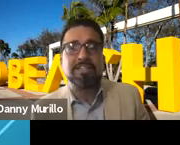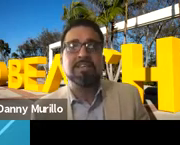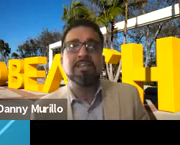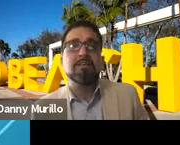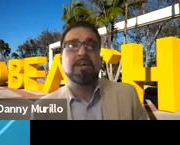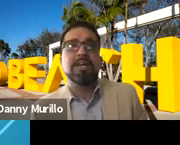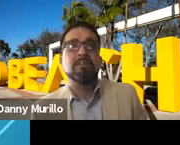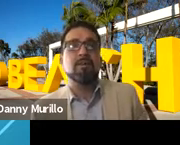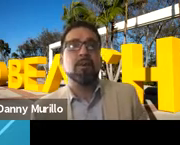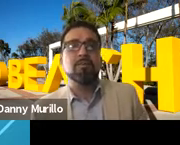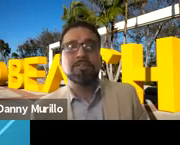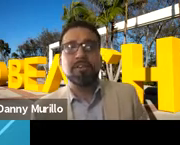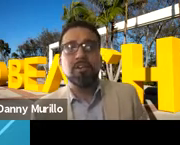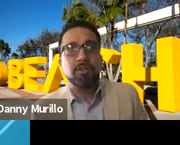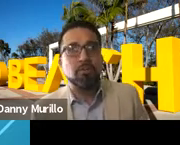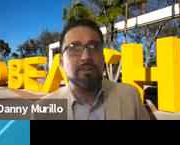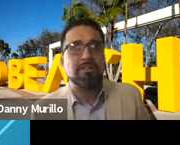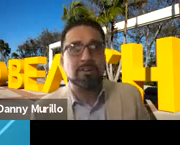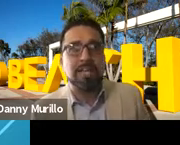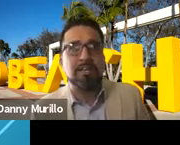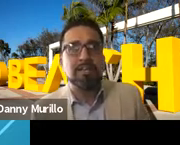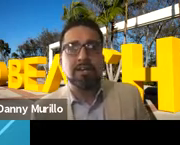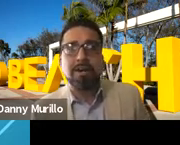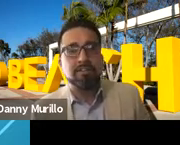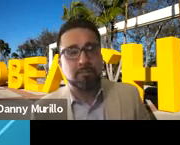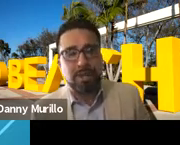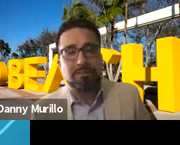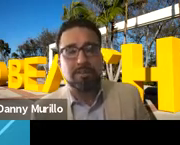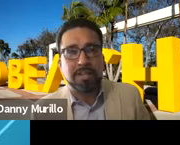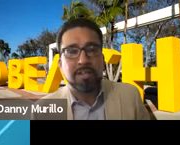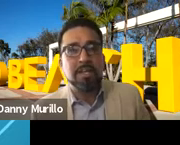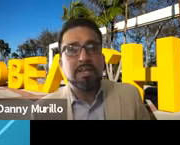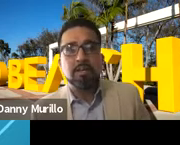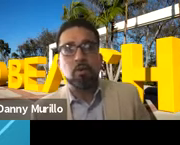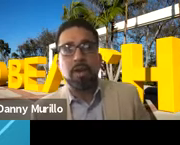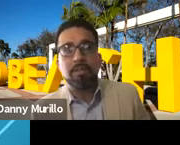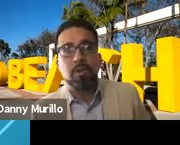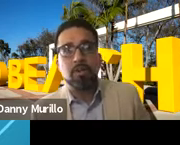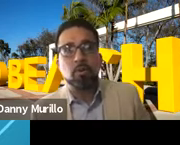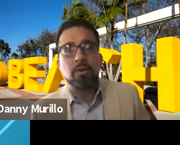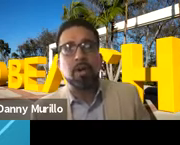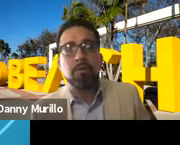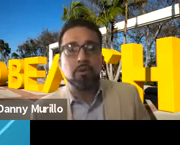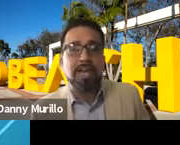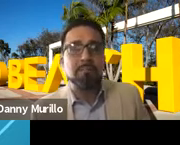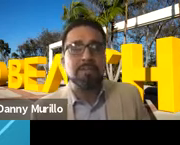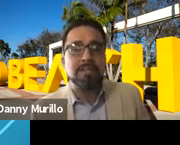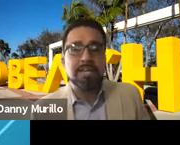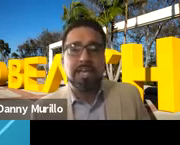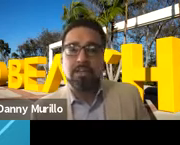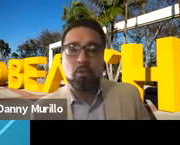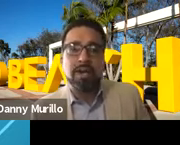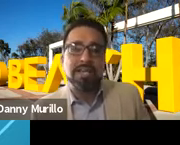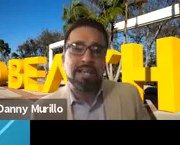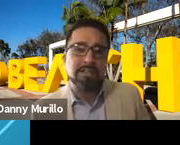agency, right? Where I was just unloading trailers all day, boxes from trailers all day. You know, when I wasn't called to work, I would go to campus